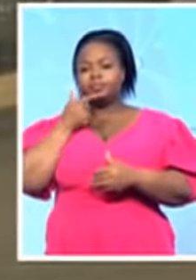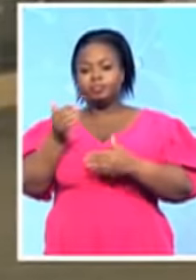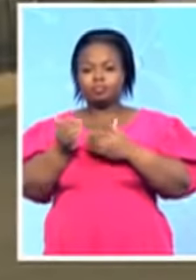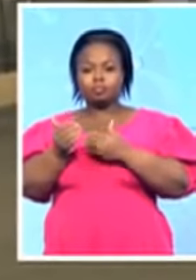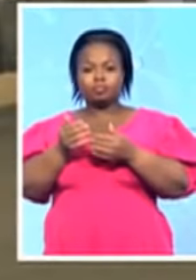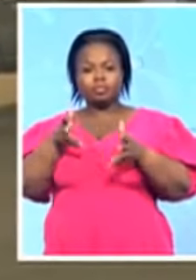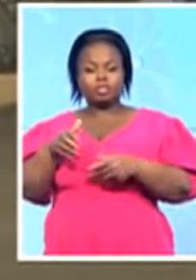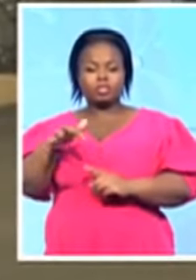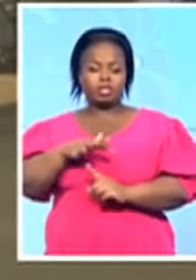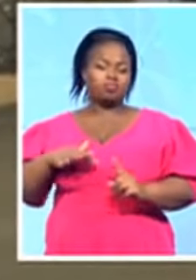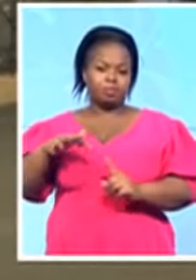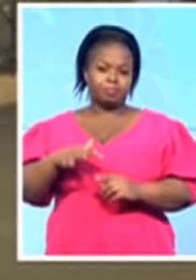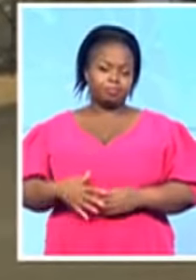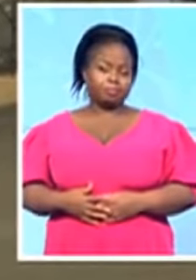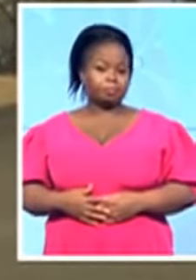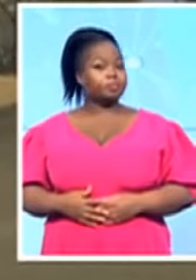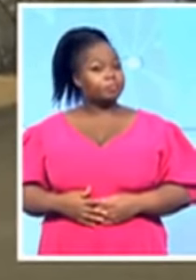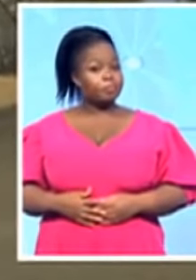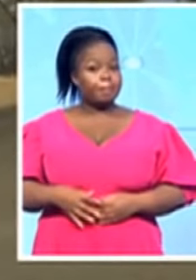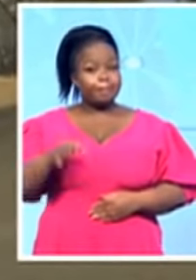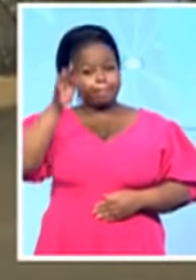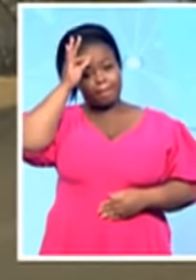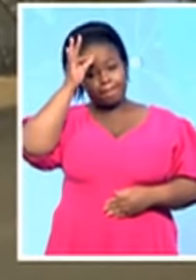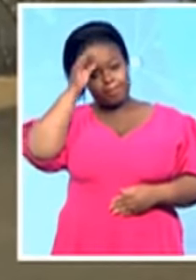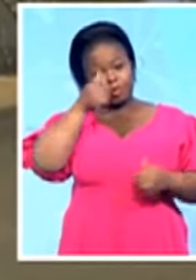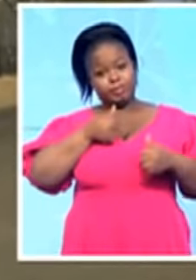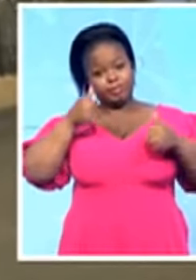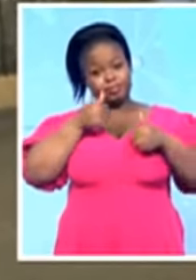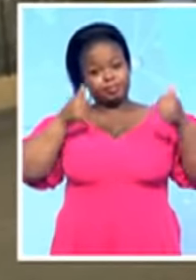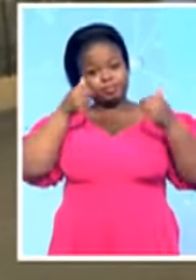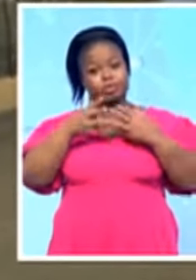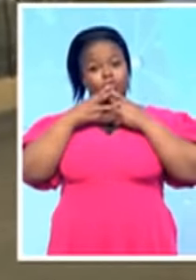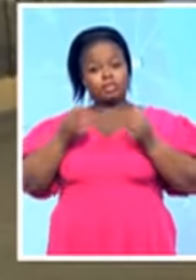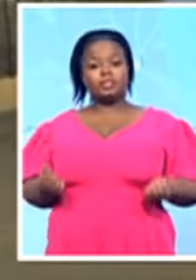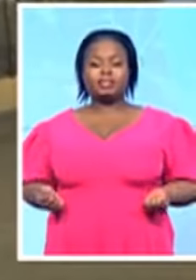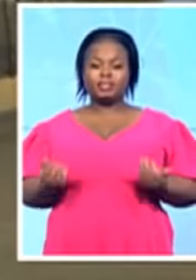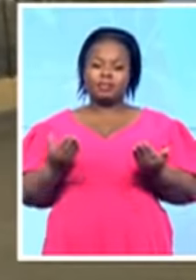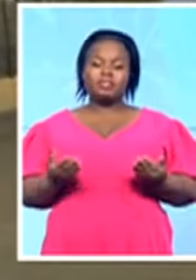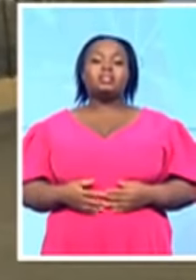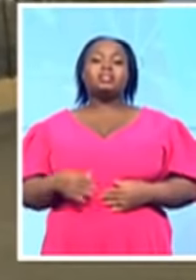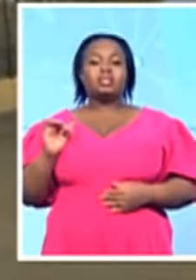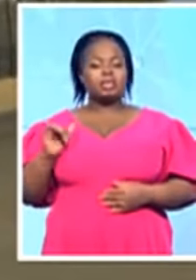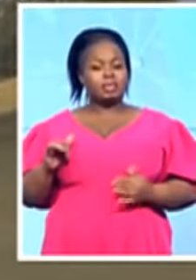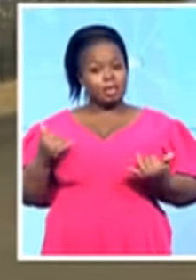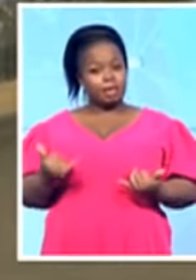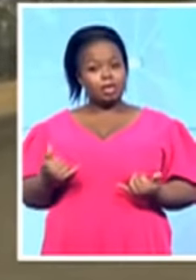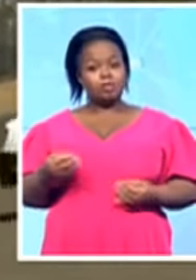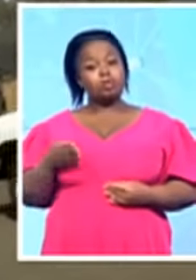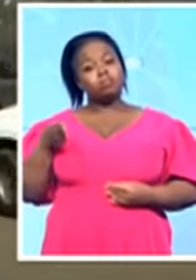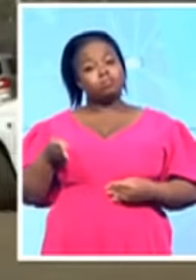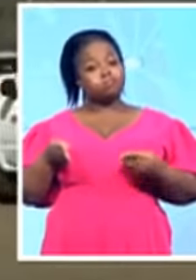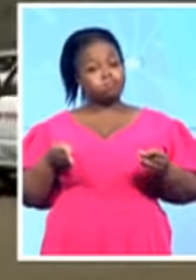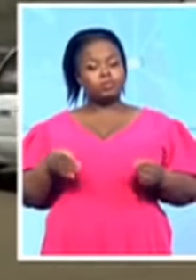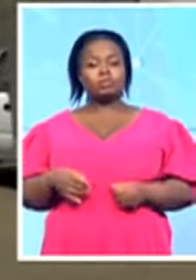police officials, correctional services, officials, Blaine, are on high alert, ensuring that this area is